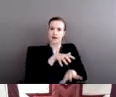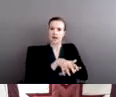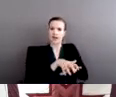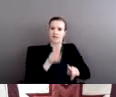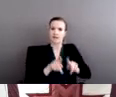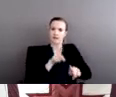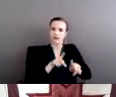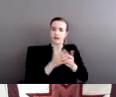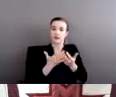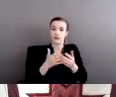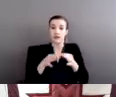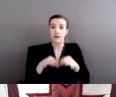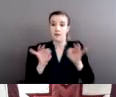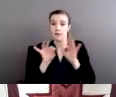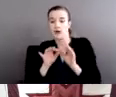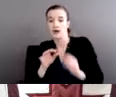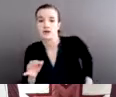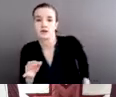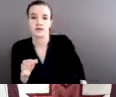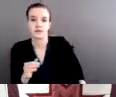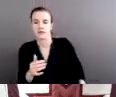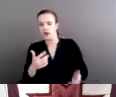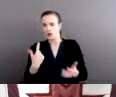to be honest about the origins of our crisis.